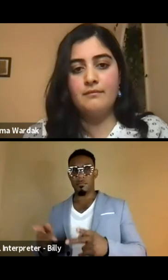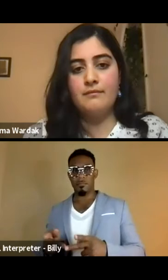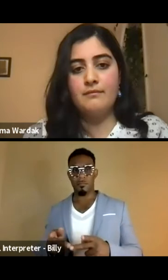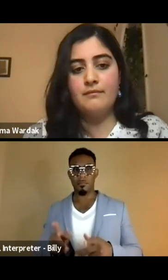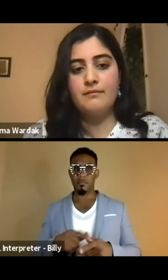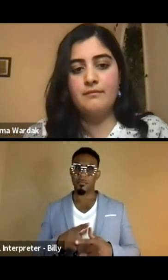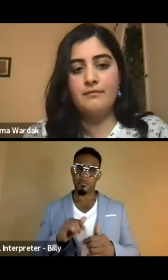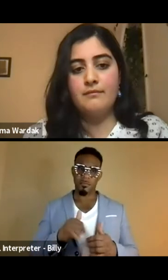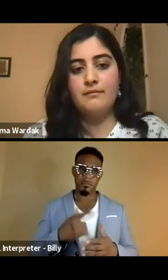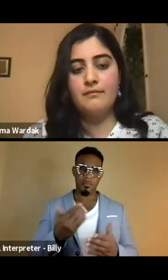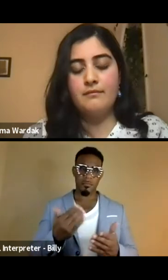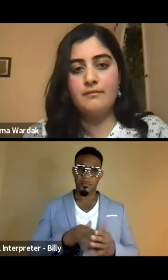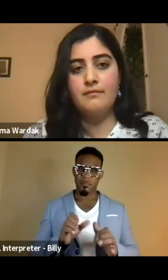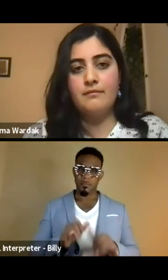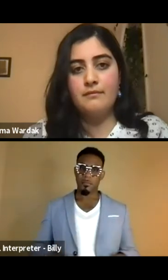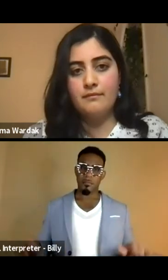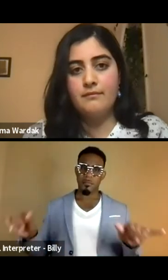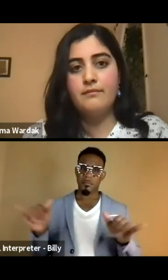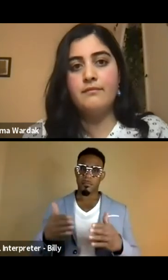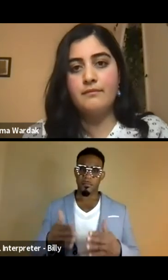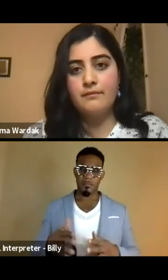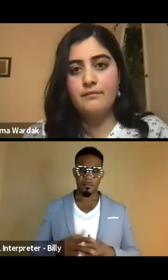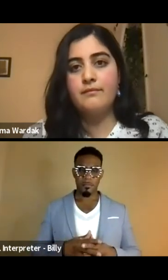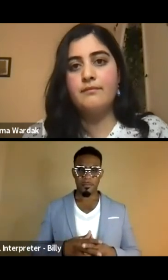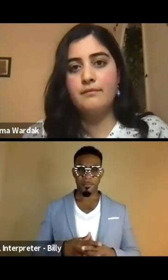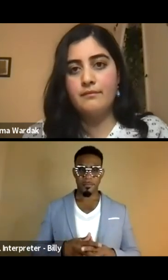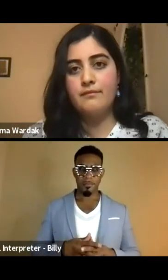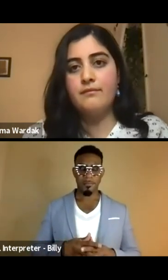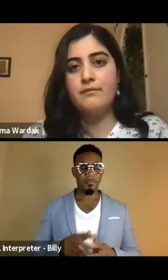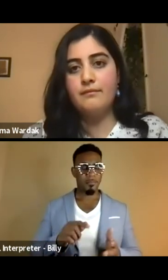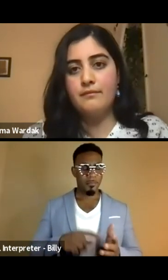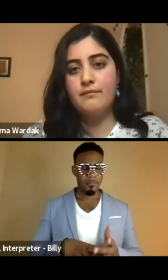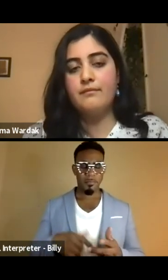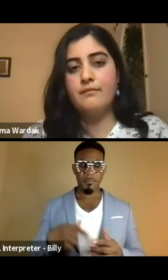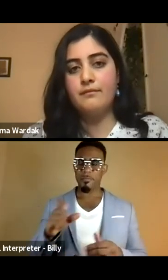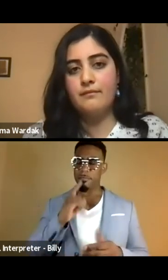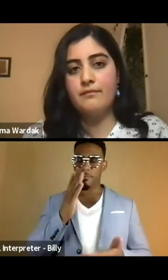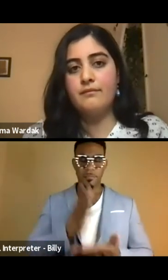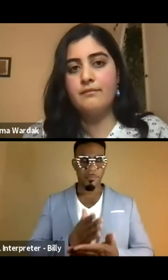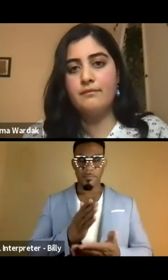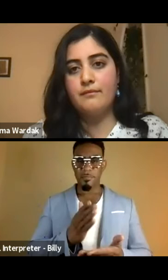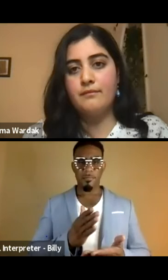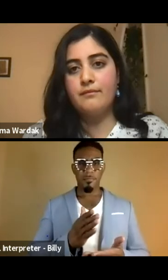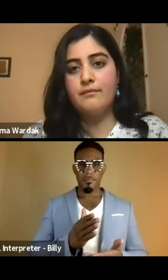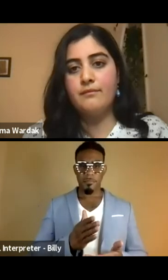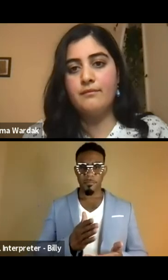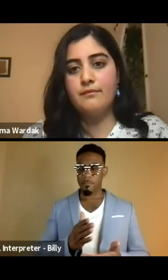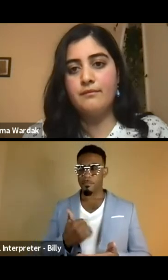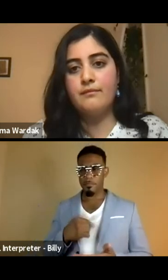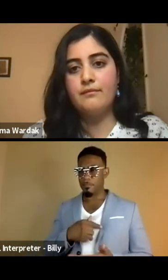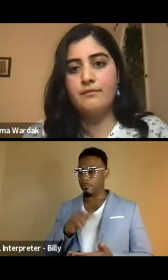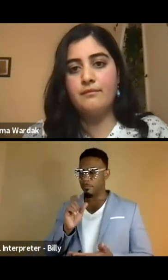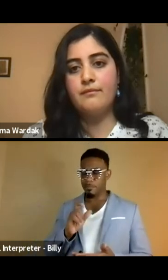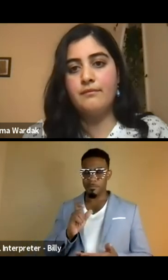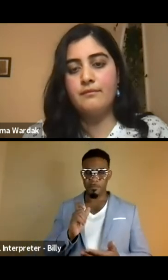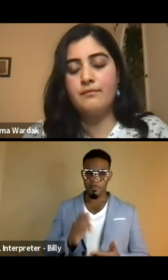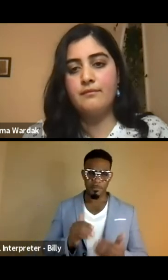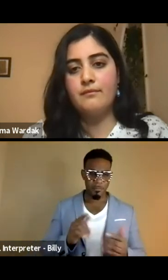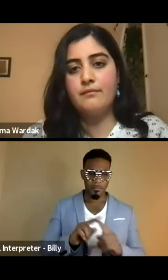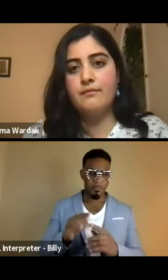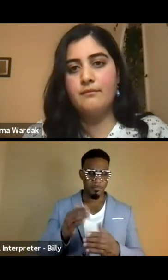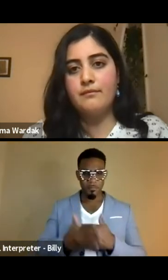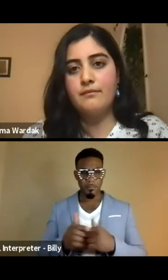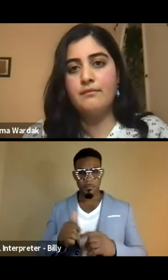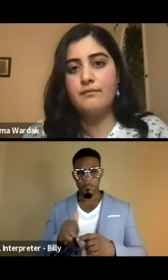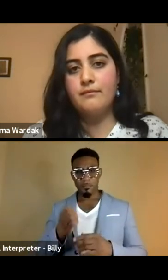And then once again, we do the same thing. And this has got to be stopped. We need to move as a country